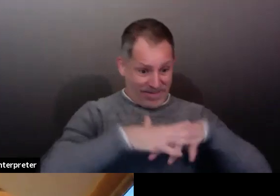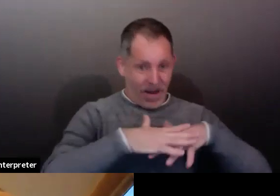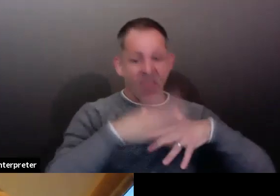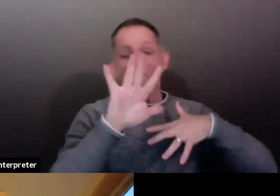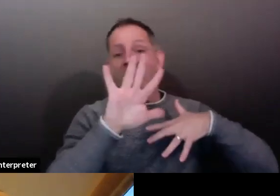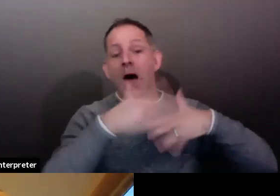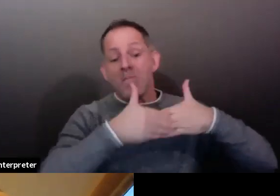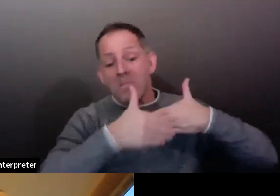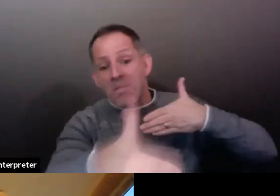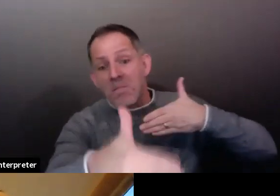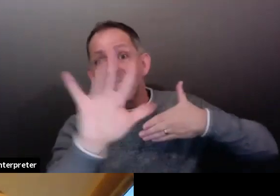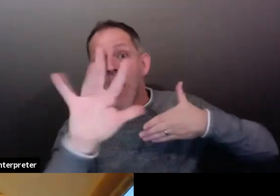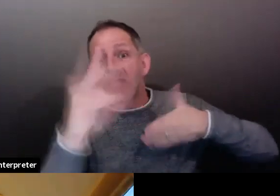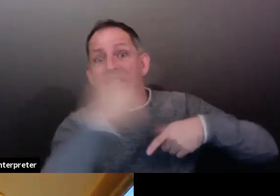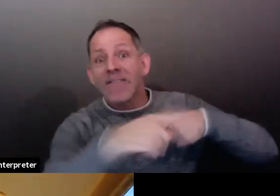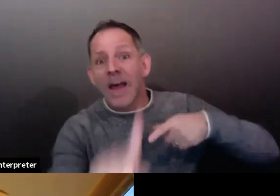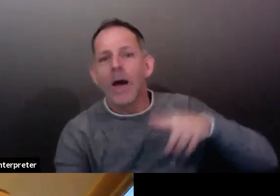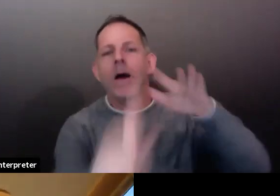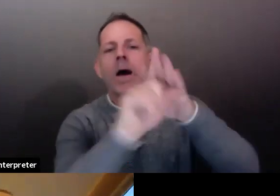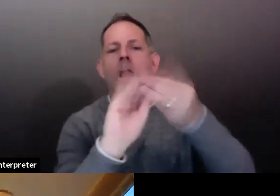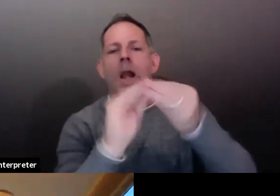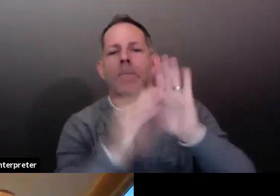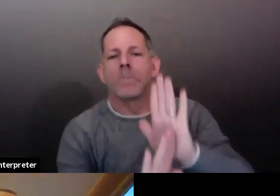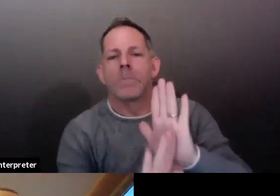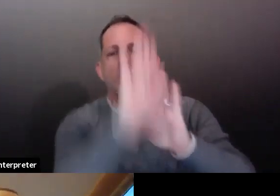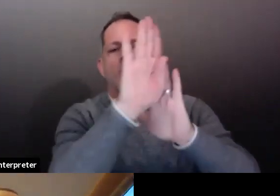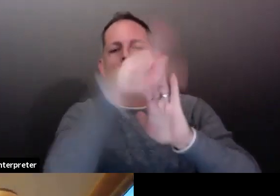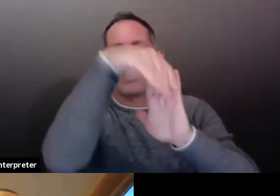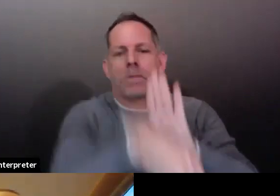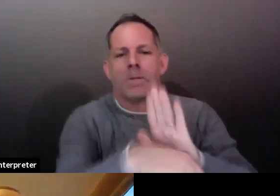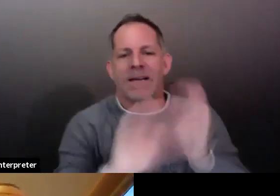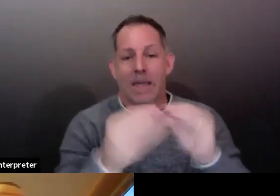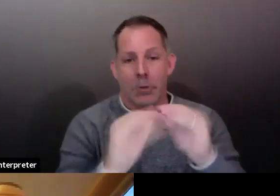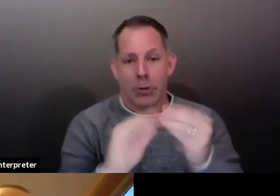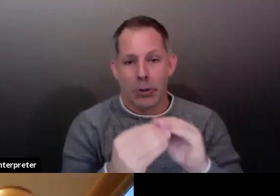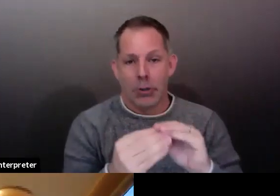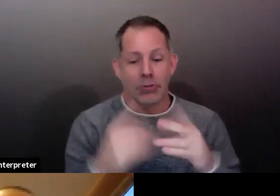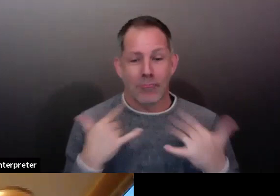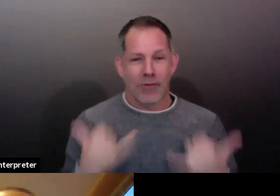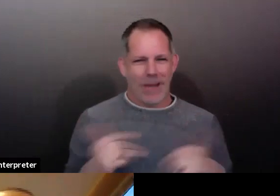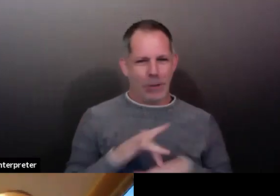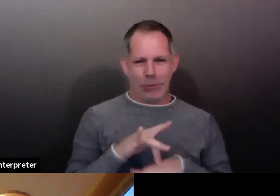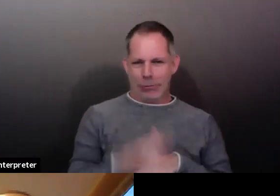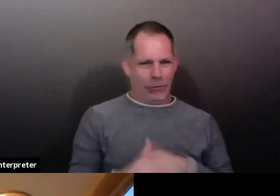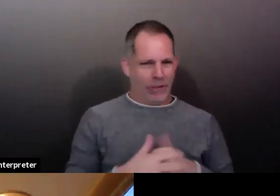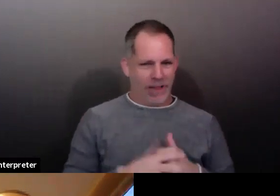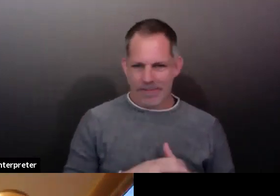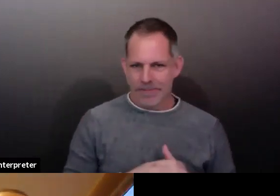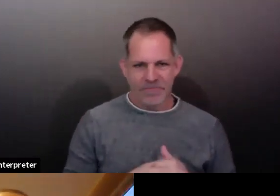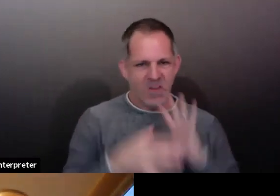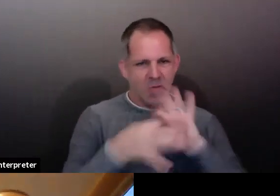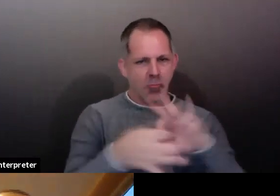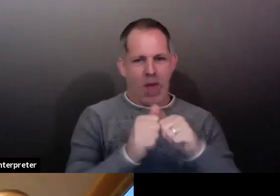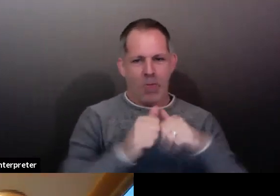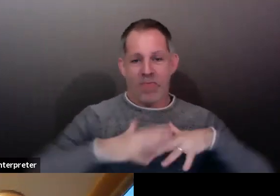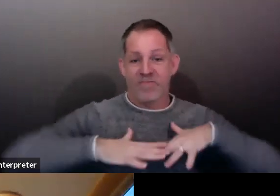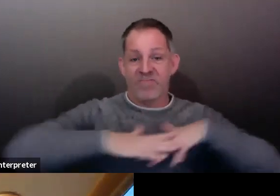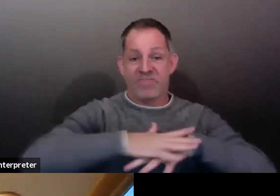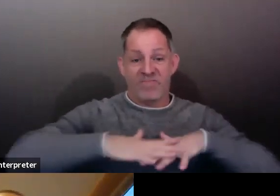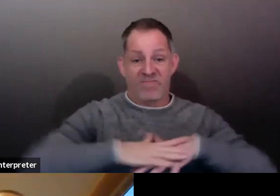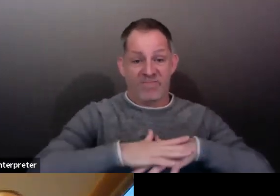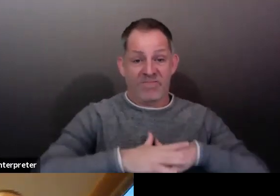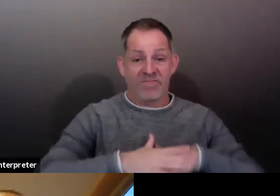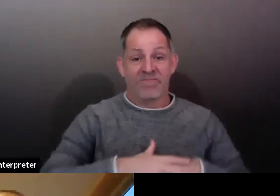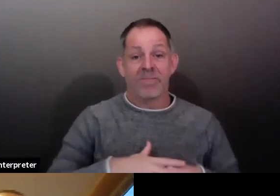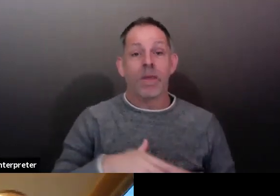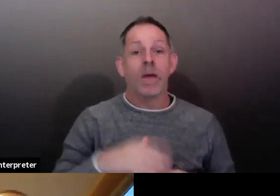did hear about one large gathering that I guess local law enforcement interrupted in Marysville